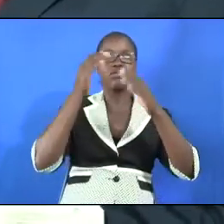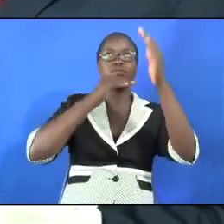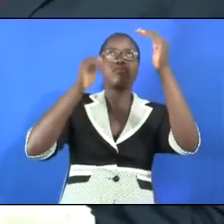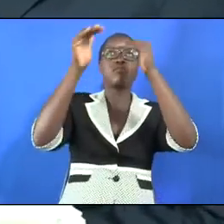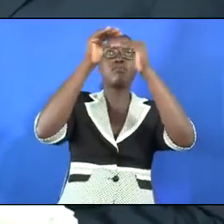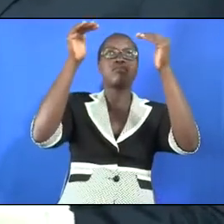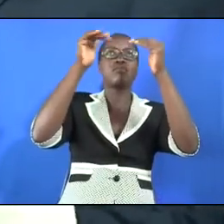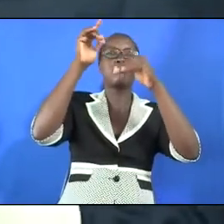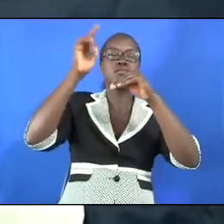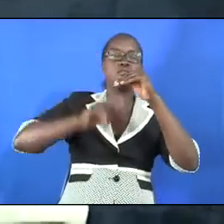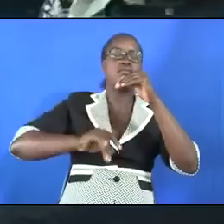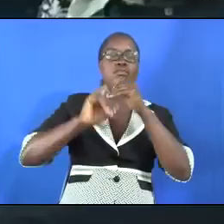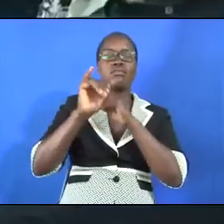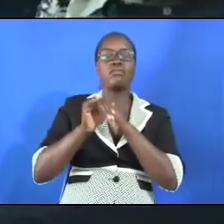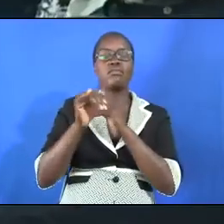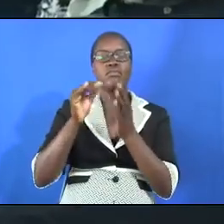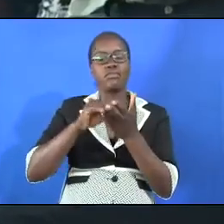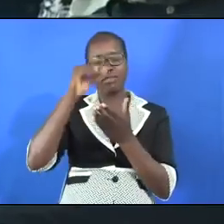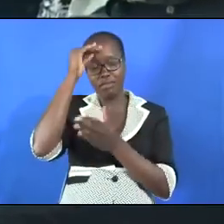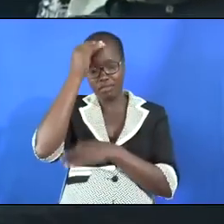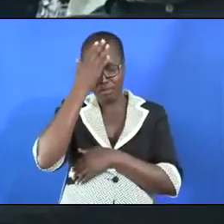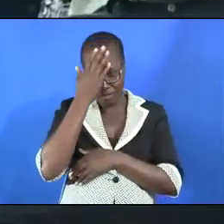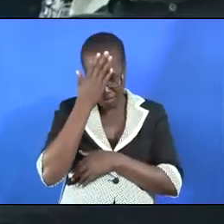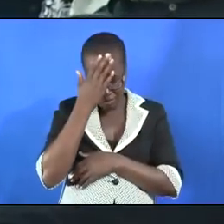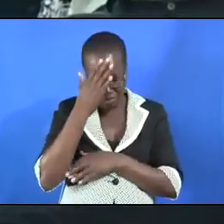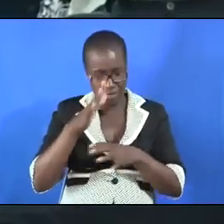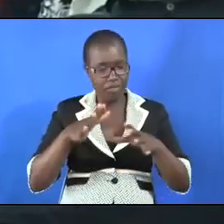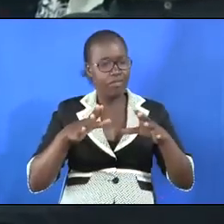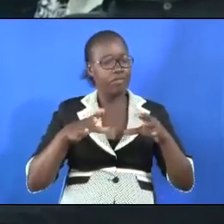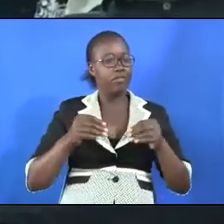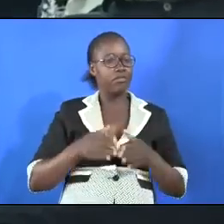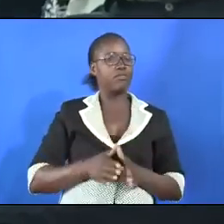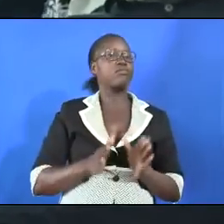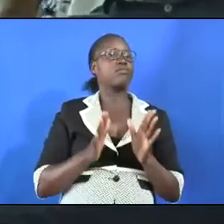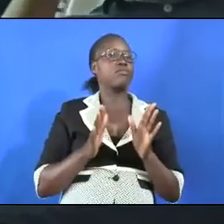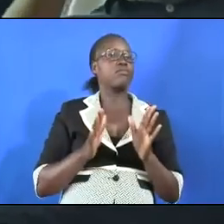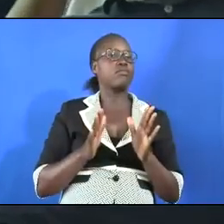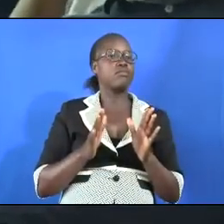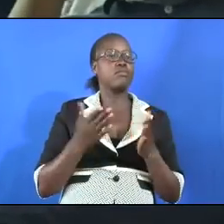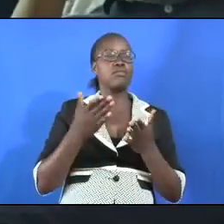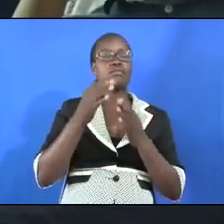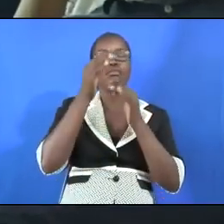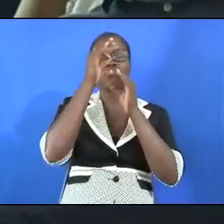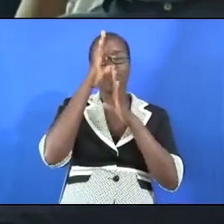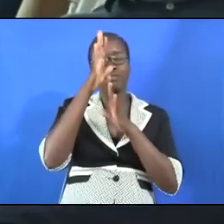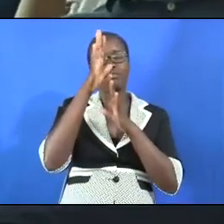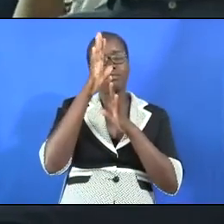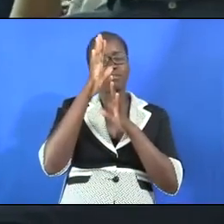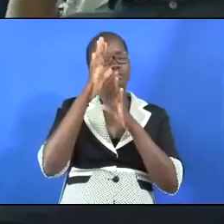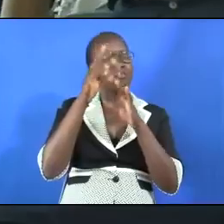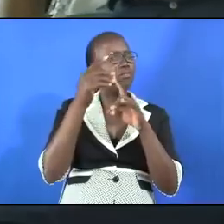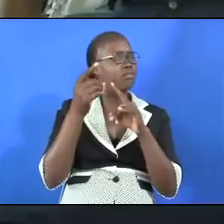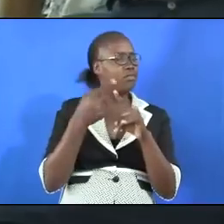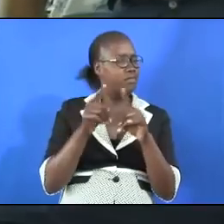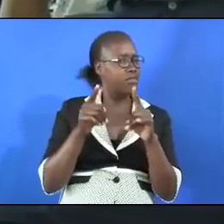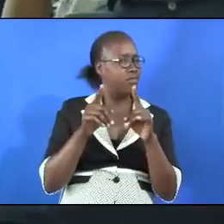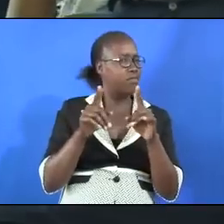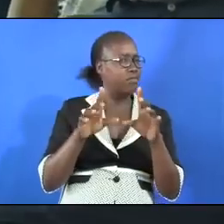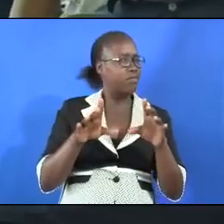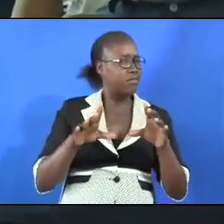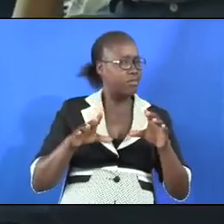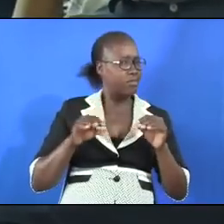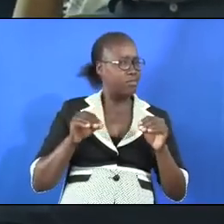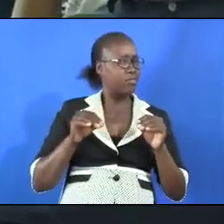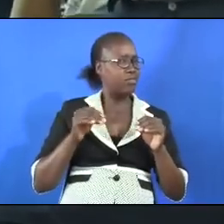we must just learn to be humbled and accept the way of God however unacceptable